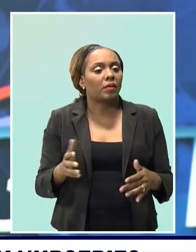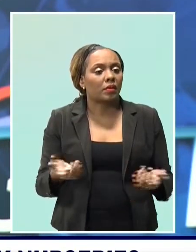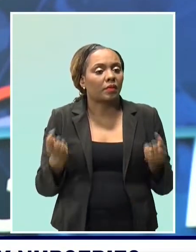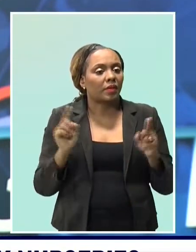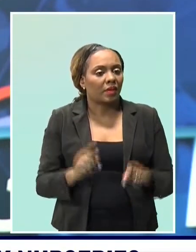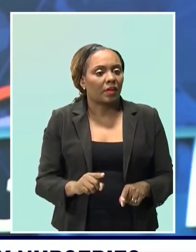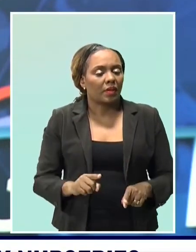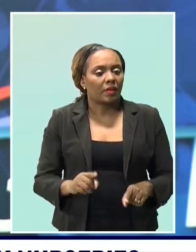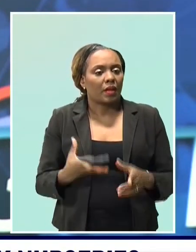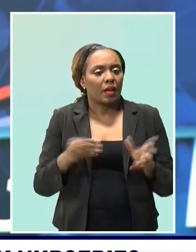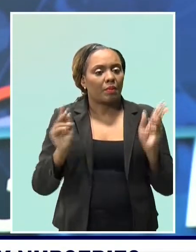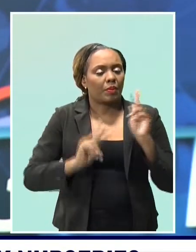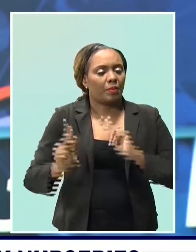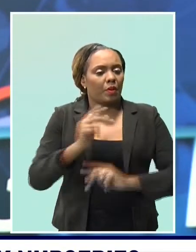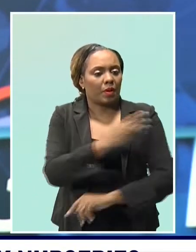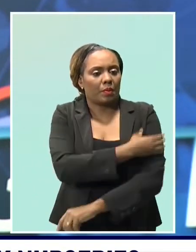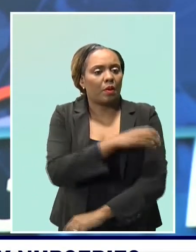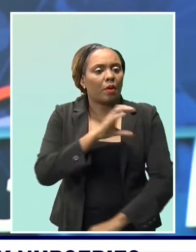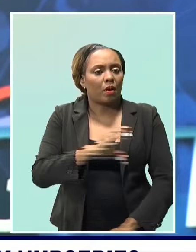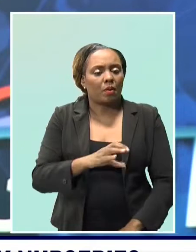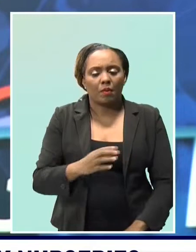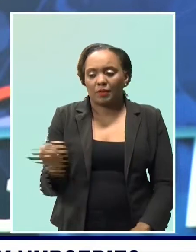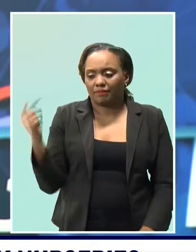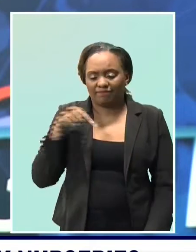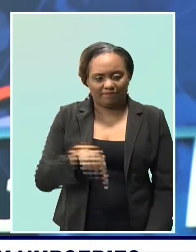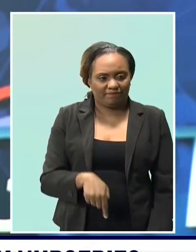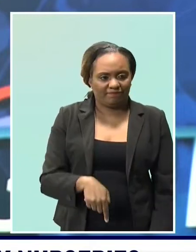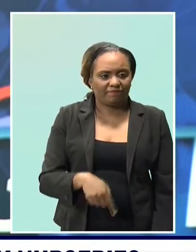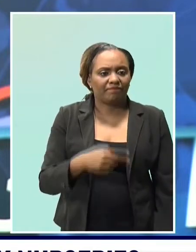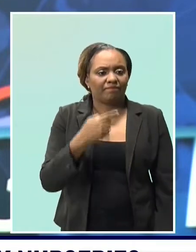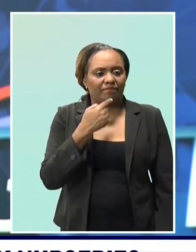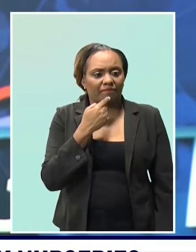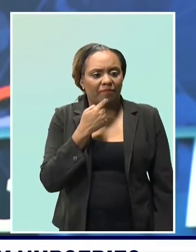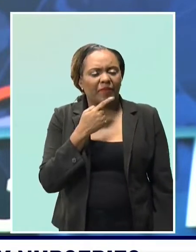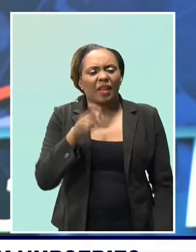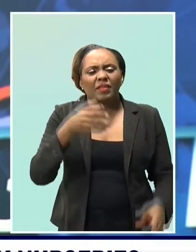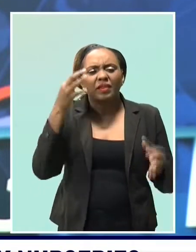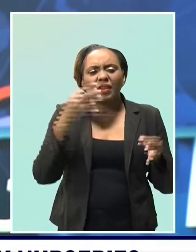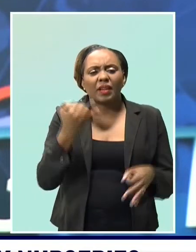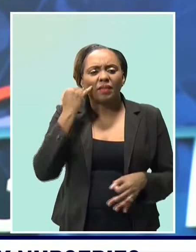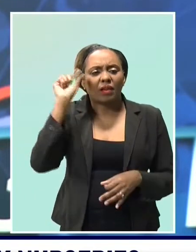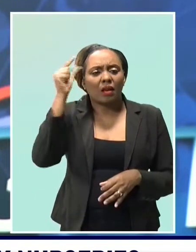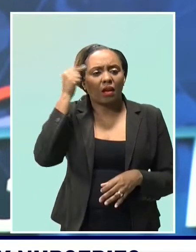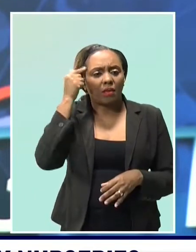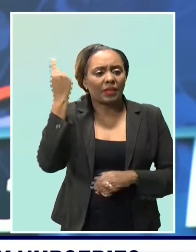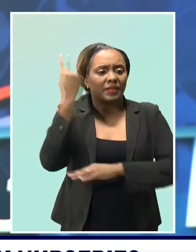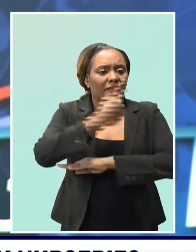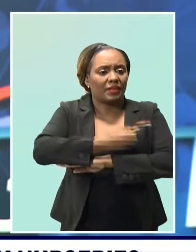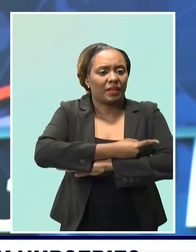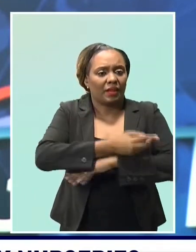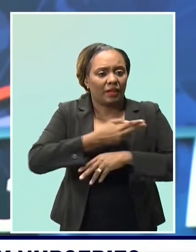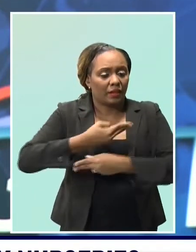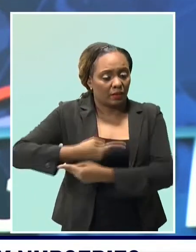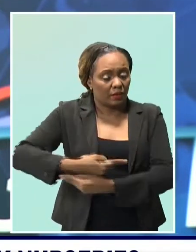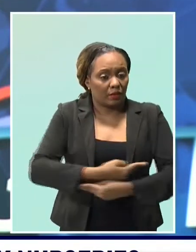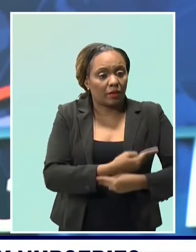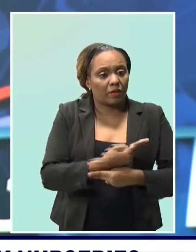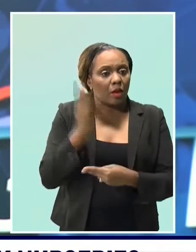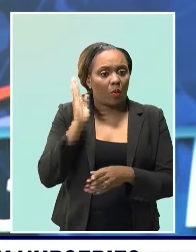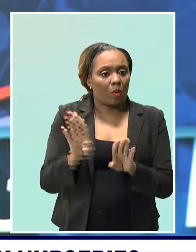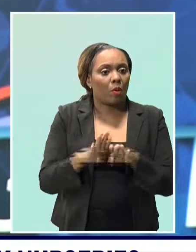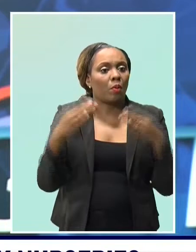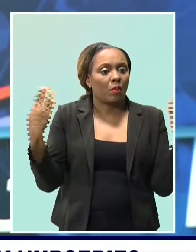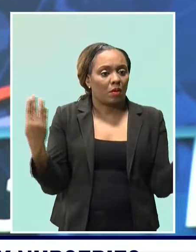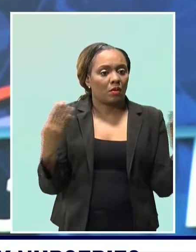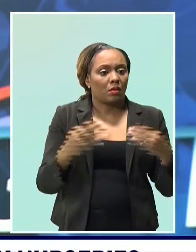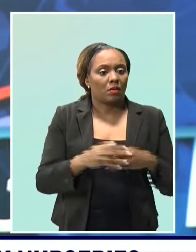She disclosed that a determination is to be made as to whether government daycare nurseries should remain open. Now there has been a drastic drop